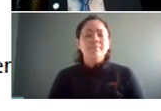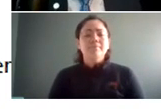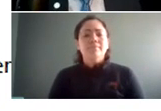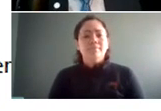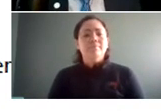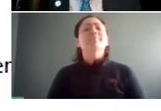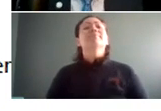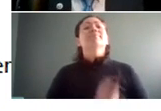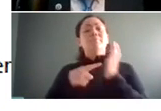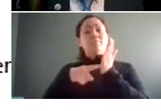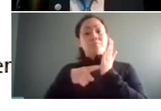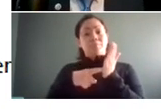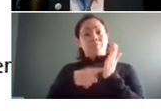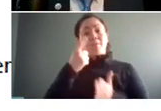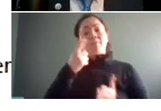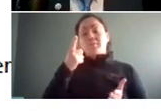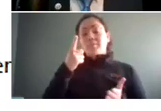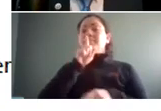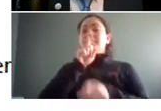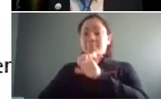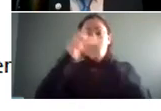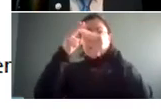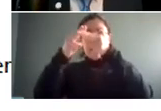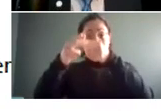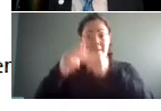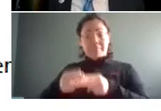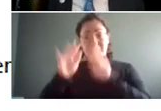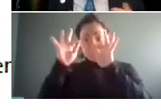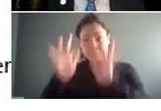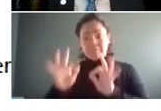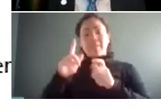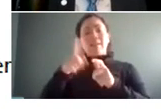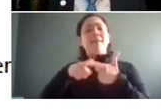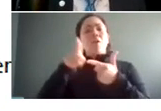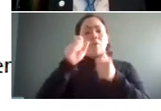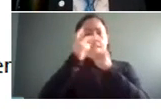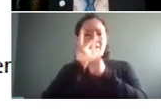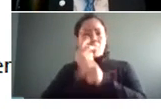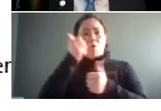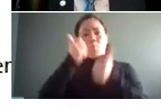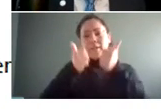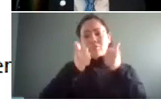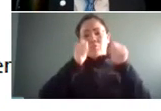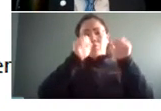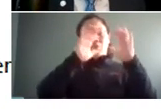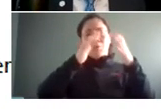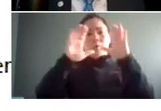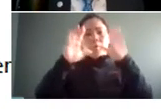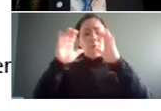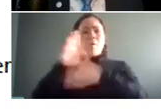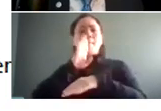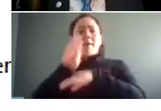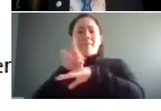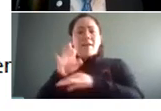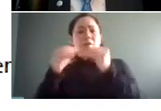once you've listed your employees then you can start to figure out which groups are going to be determined which groups are going to be affected more than other